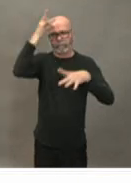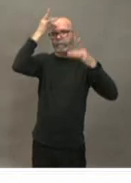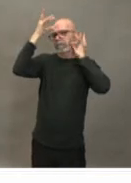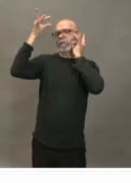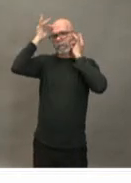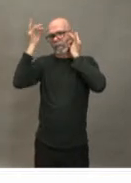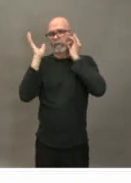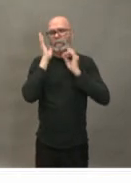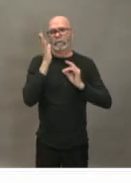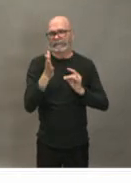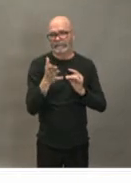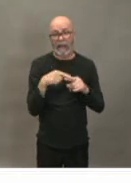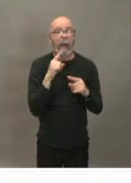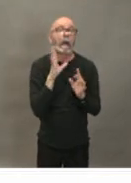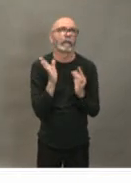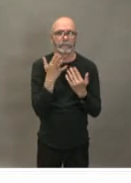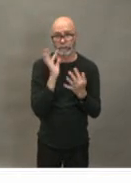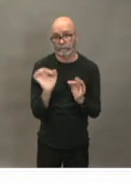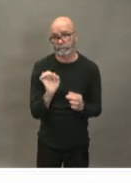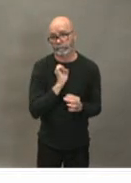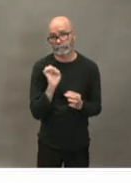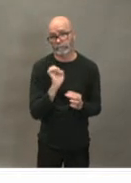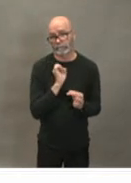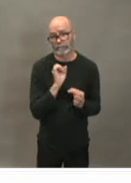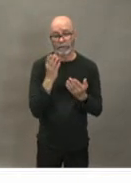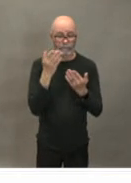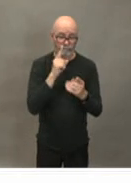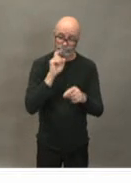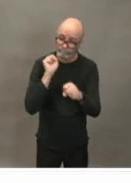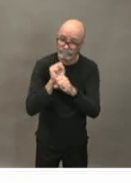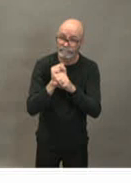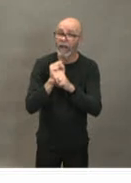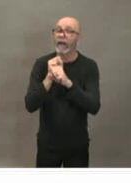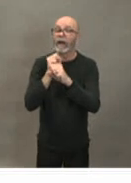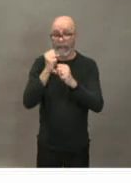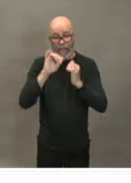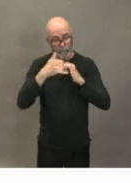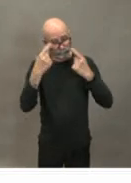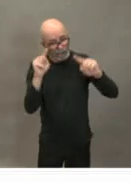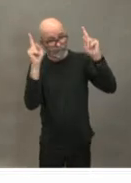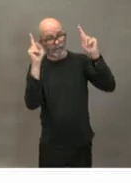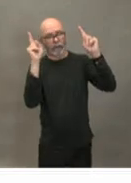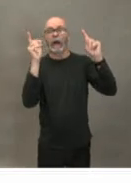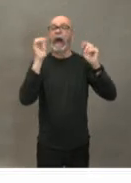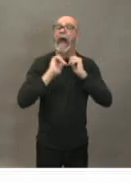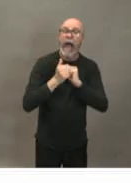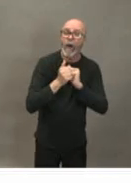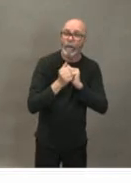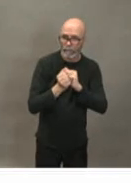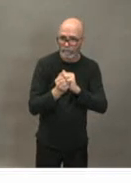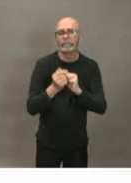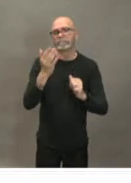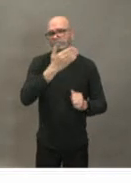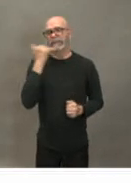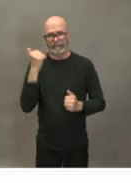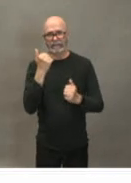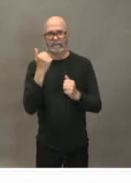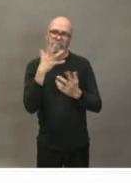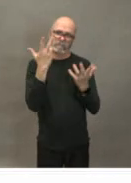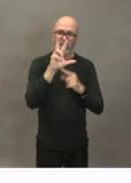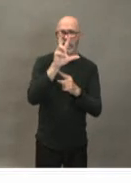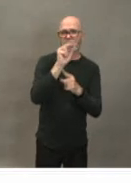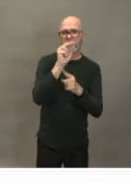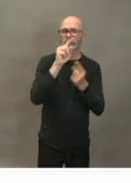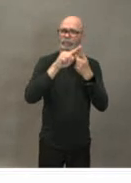that if we get really good practice of those personal protective measures with this virus we can decrease transmission by 30 to 50 percent